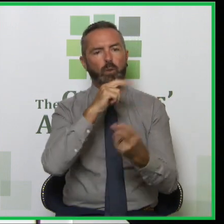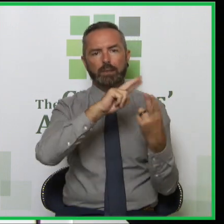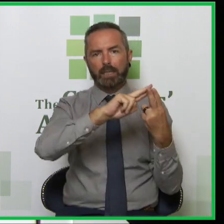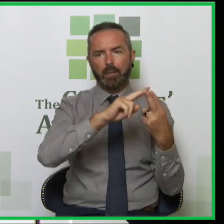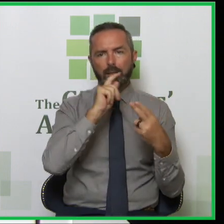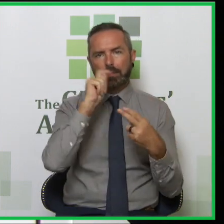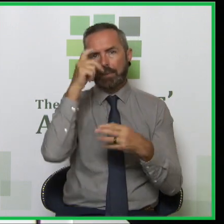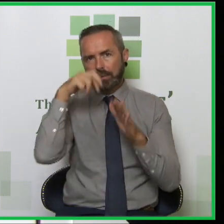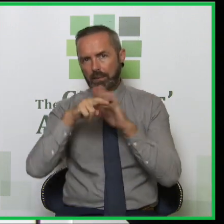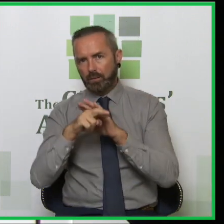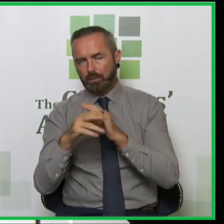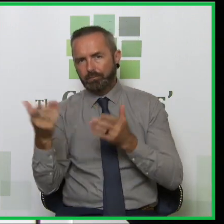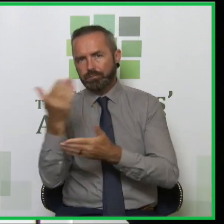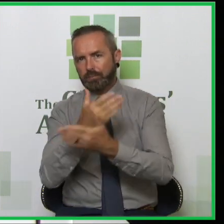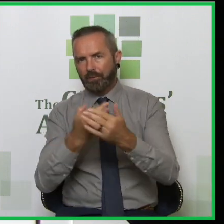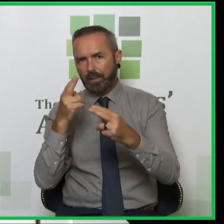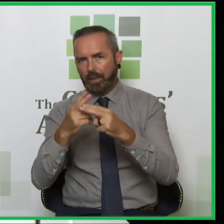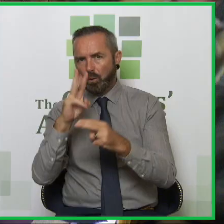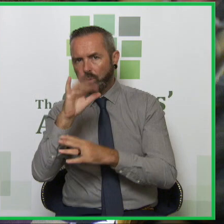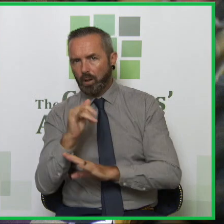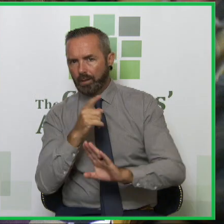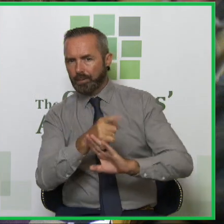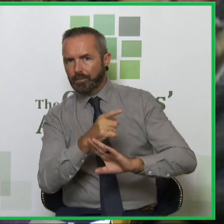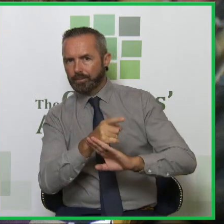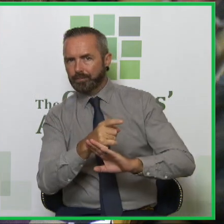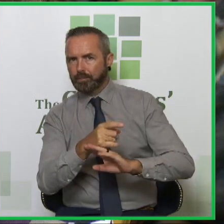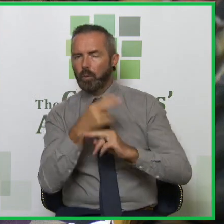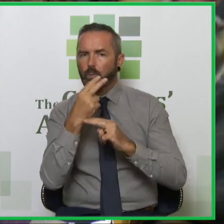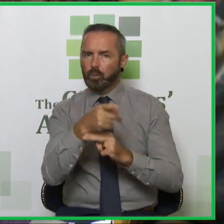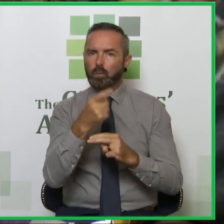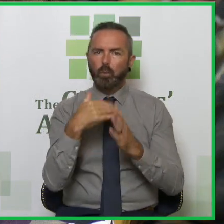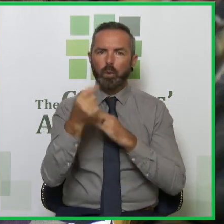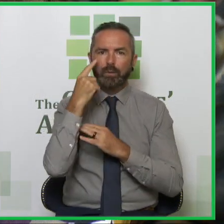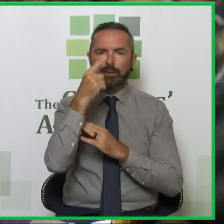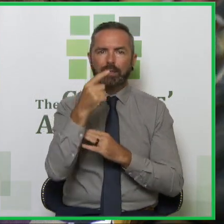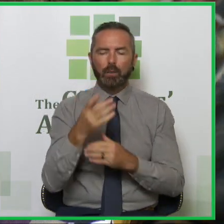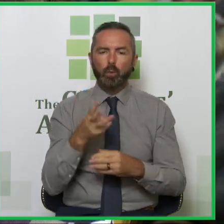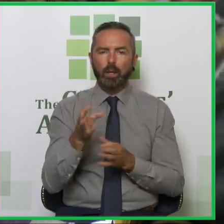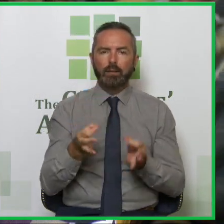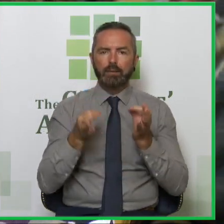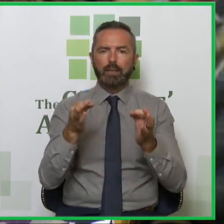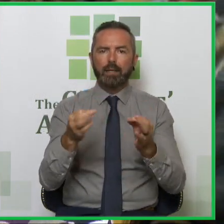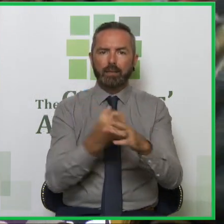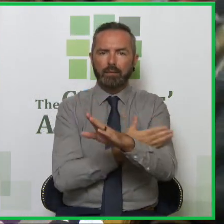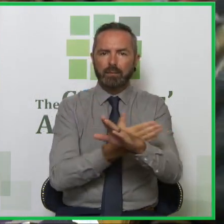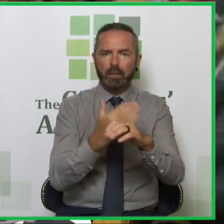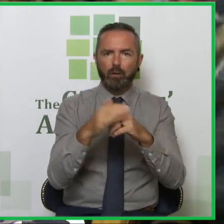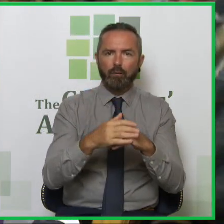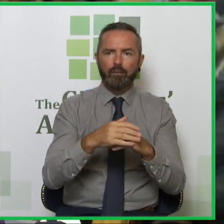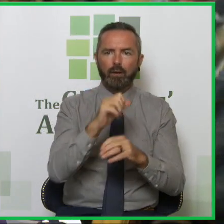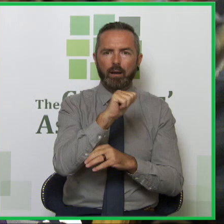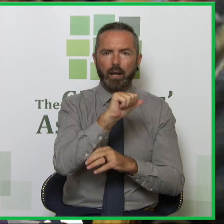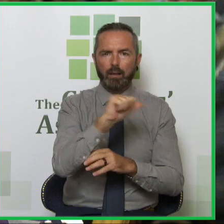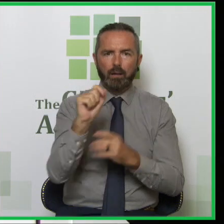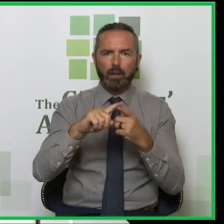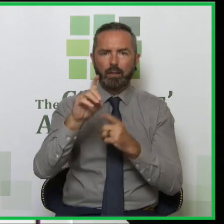teachers and so forth. Education research. These are what we've seen delays the onset of alcohol and drug use.